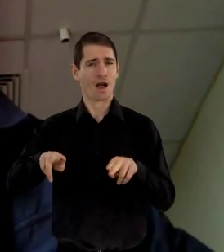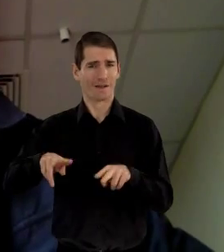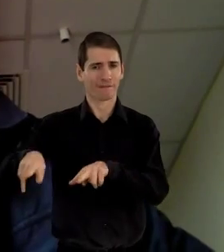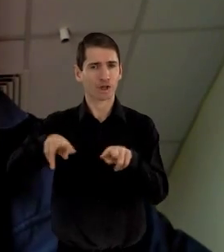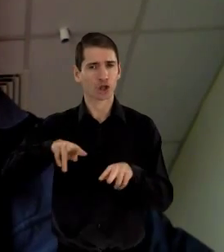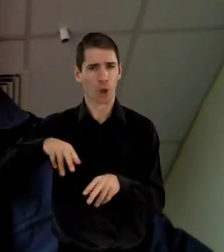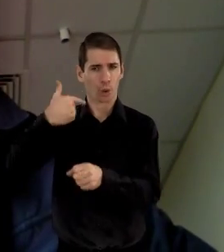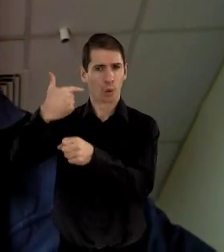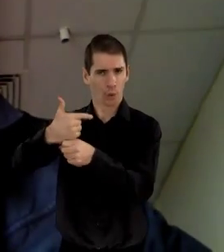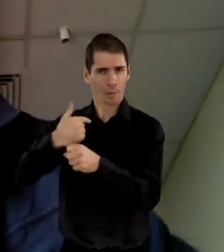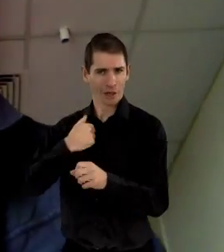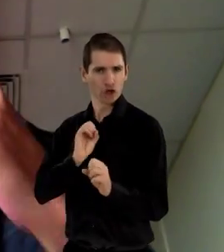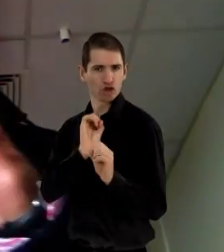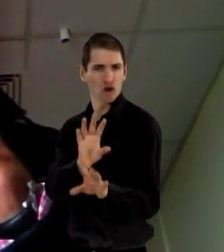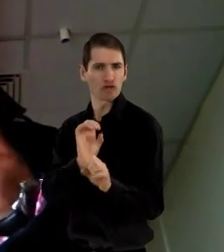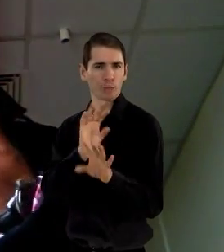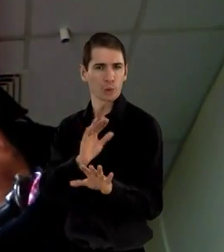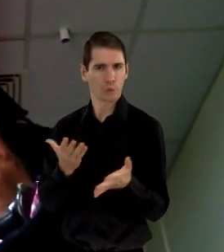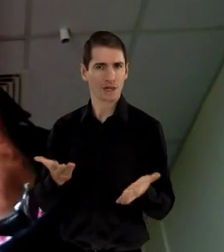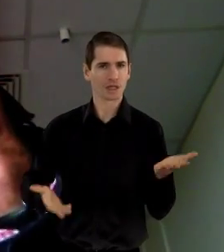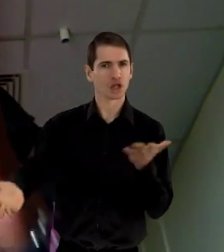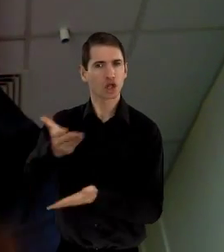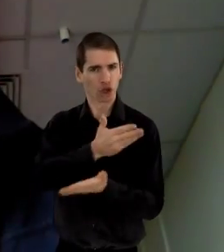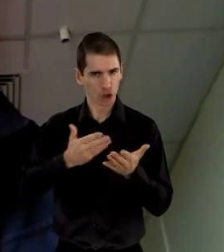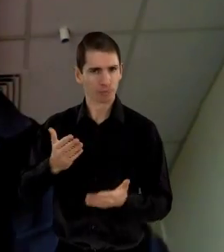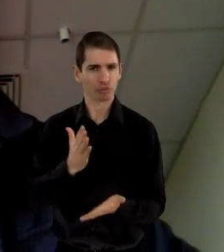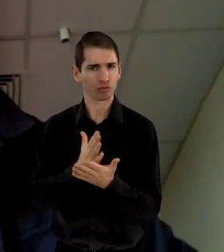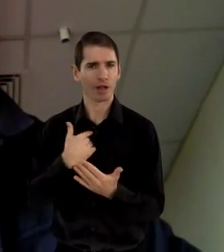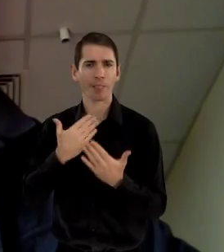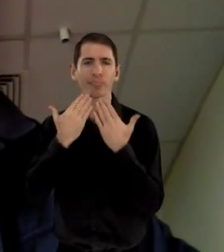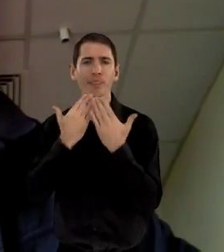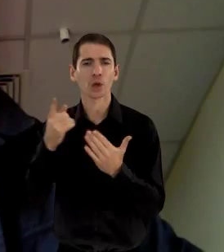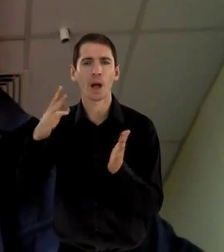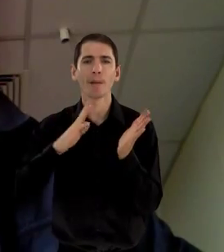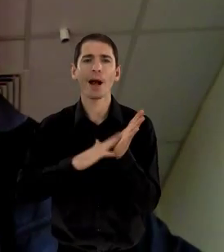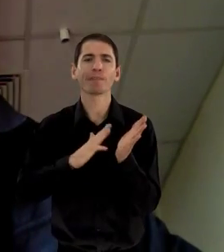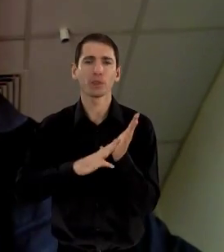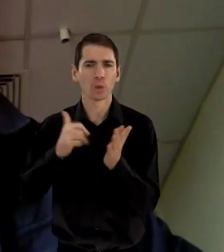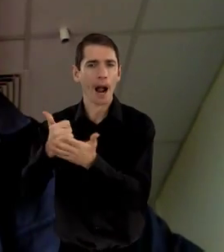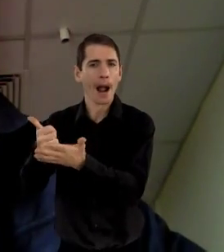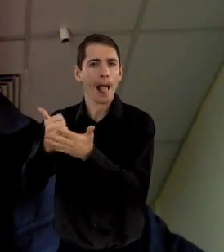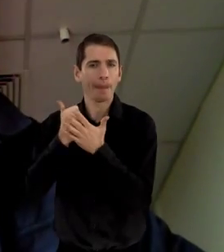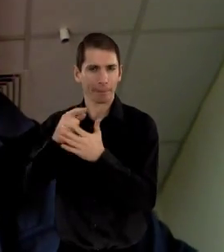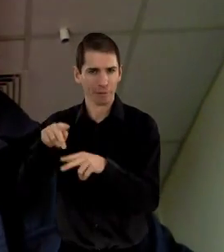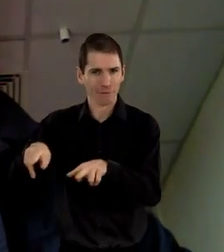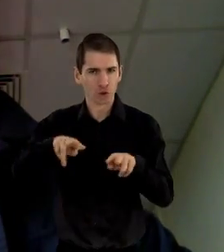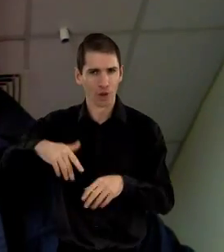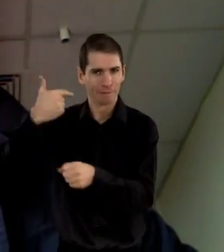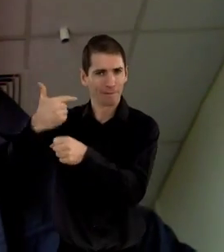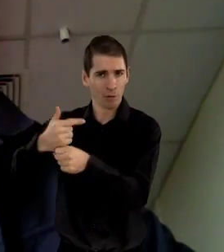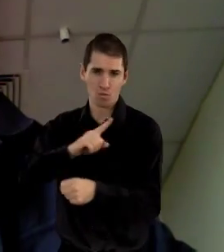This is probably the best way that I can contribute to today's discussion. It's thanks to Matthew